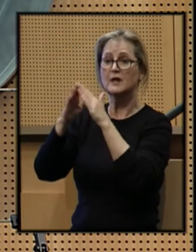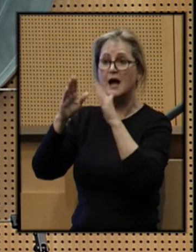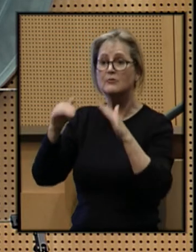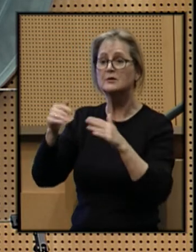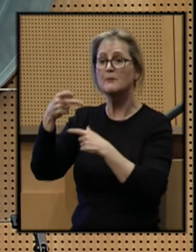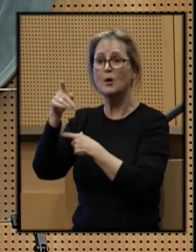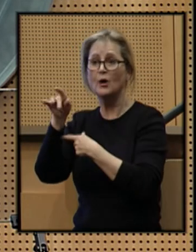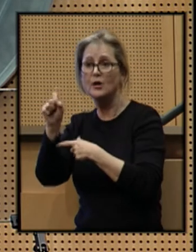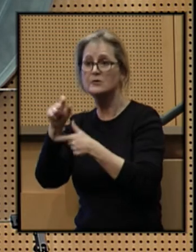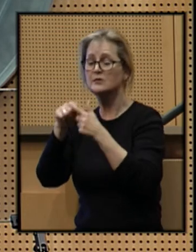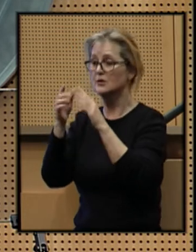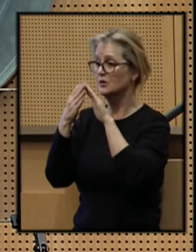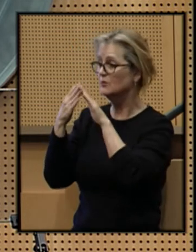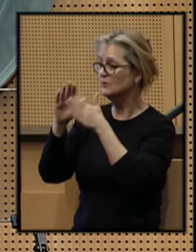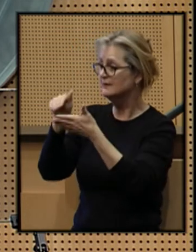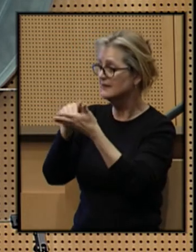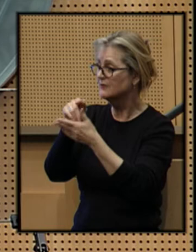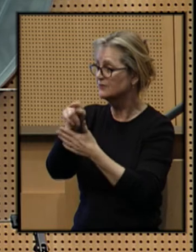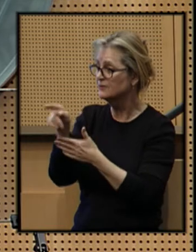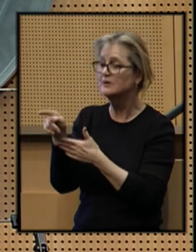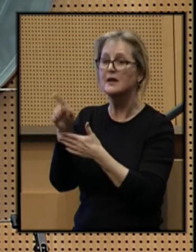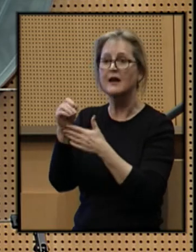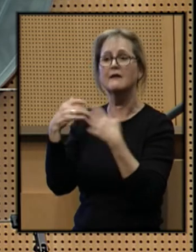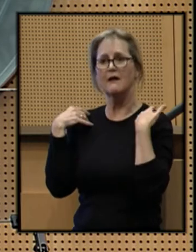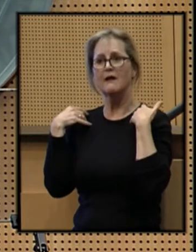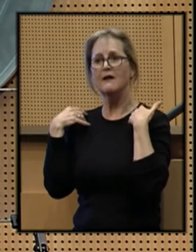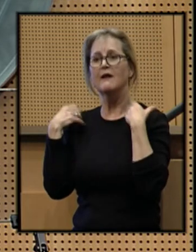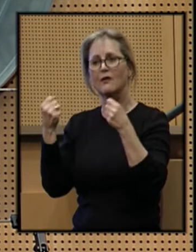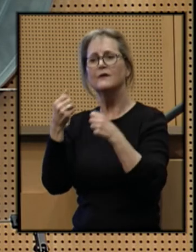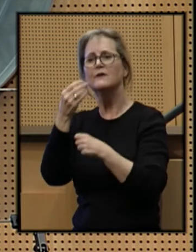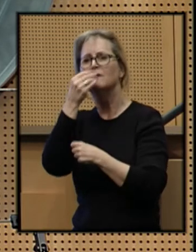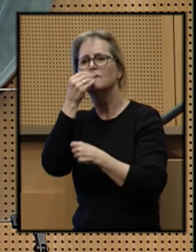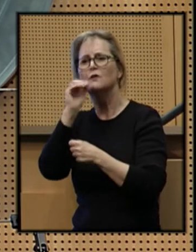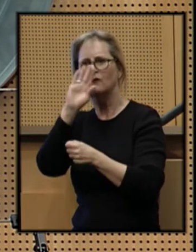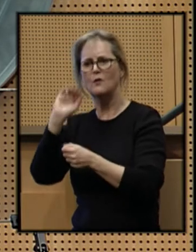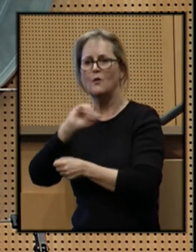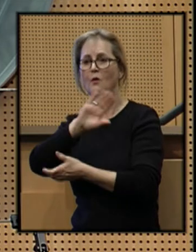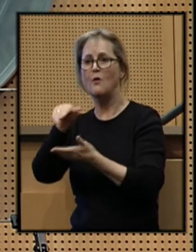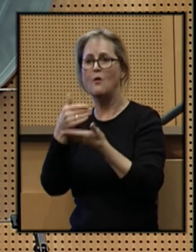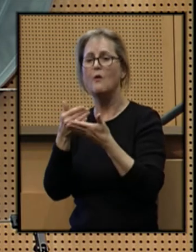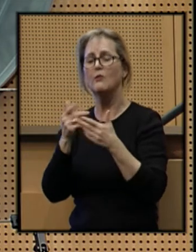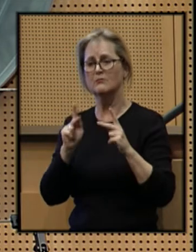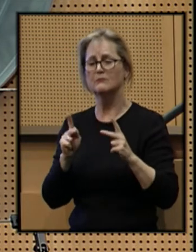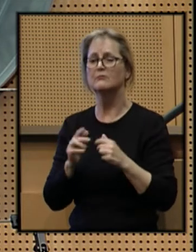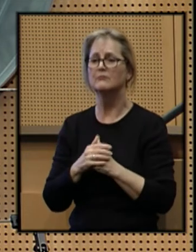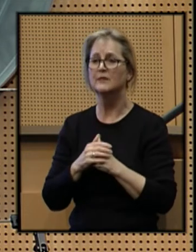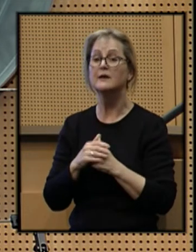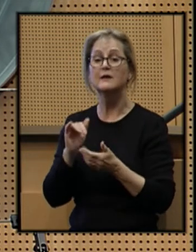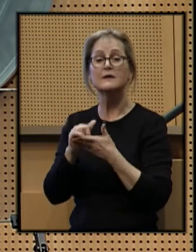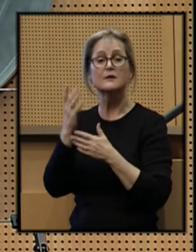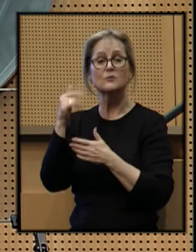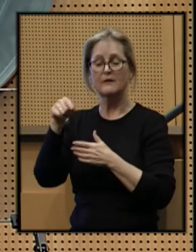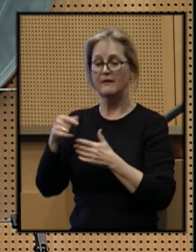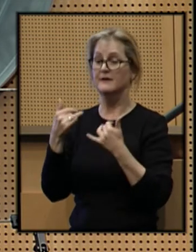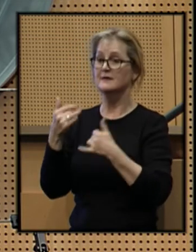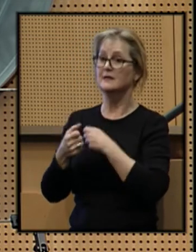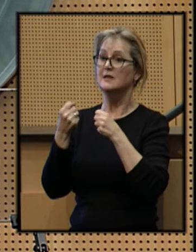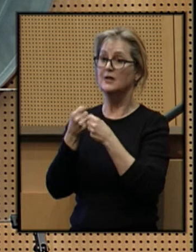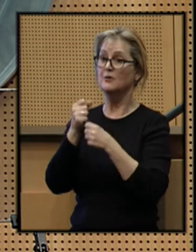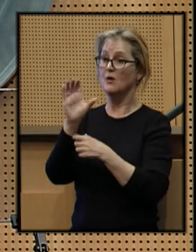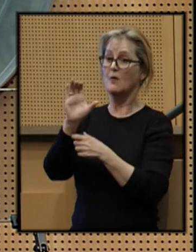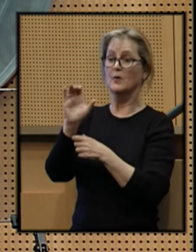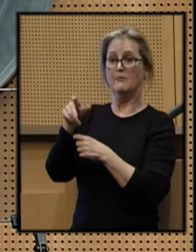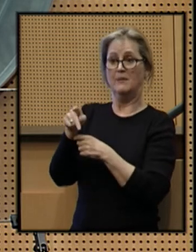parks, community centers, and healthy food for all of our residents. That is why this year's comprehensive